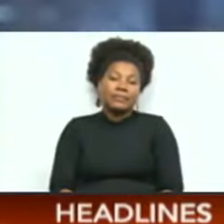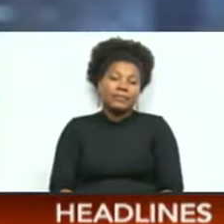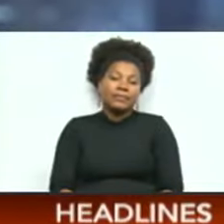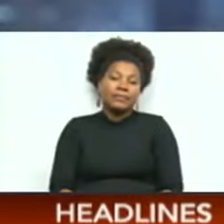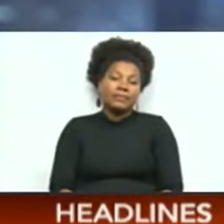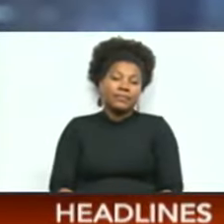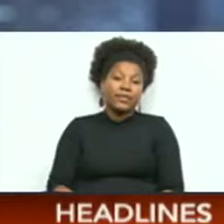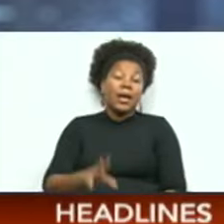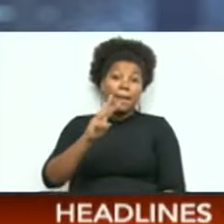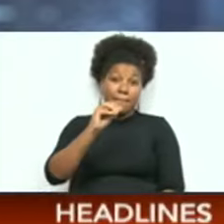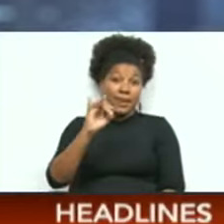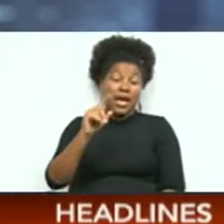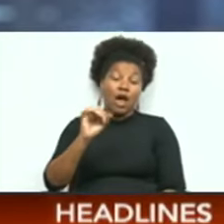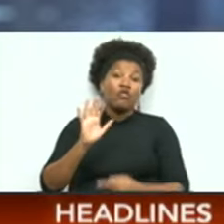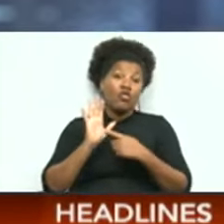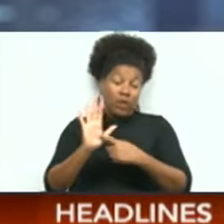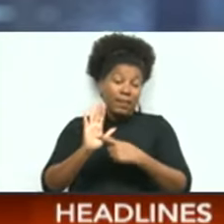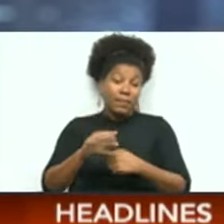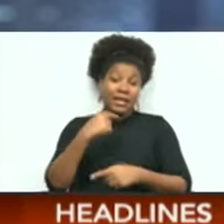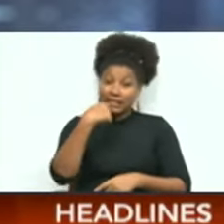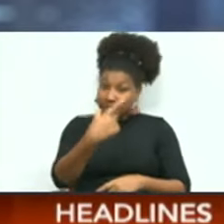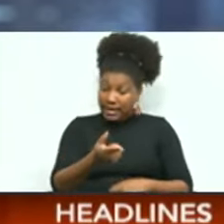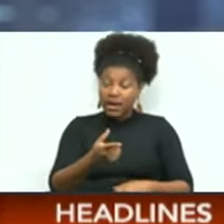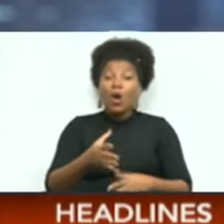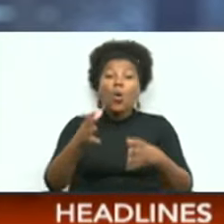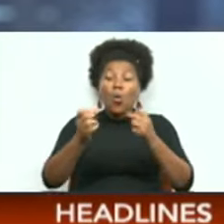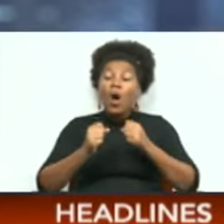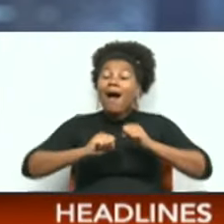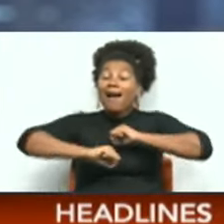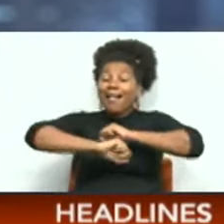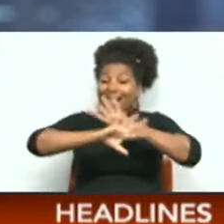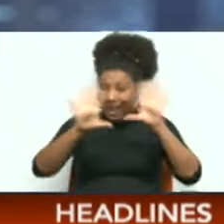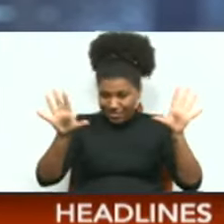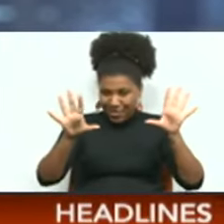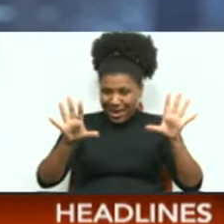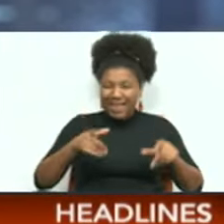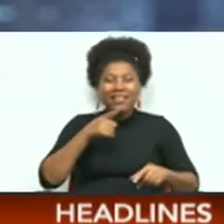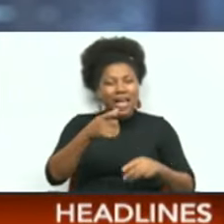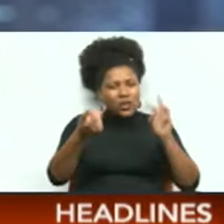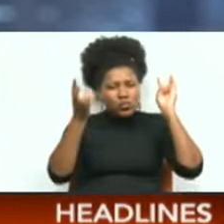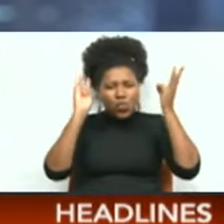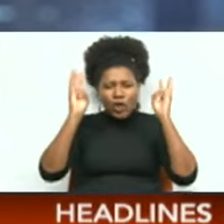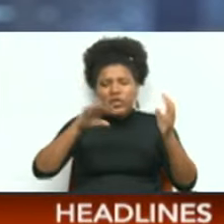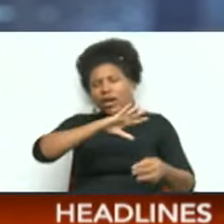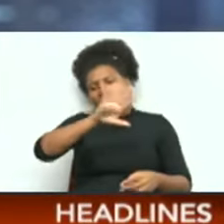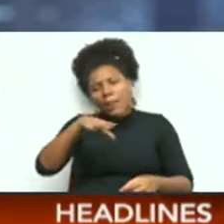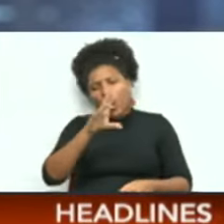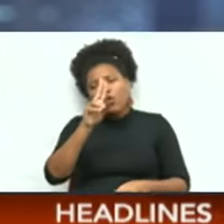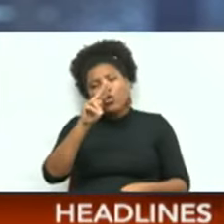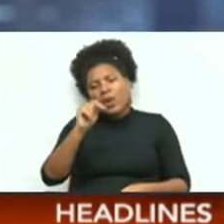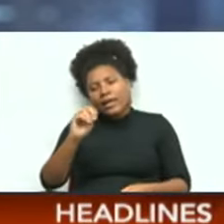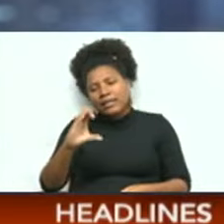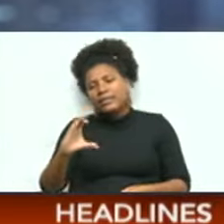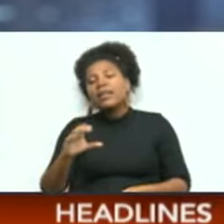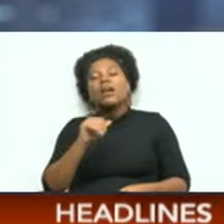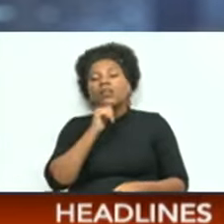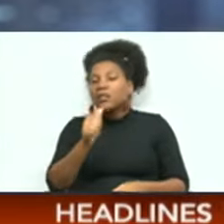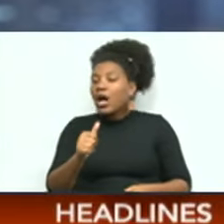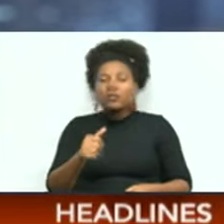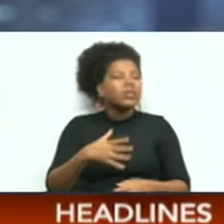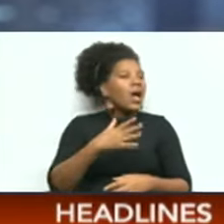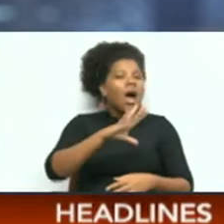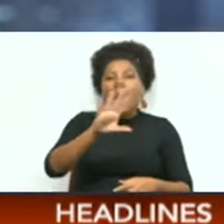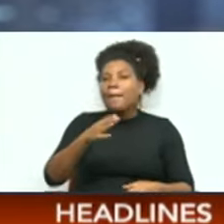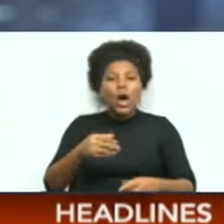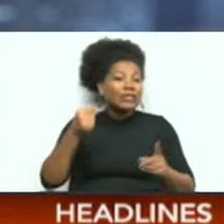Mayor M.P. Rushton Paria is seeking to clarify that his concerns over the UNC's internal elections are in no way